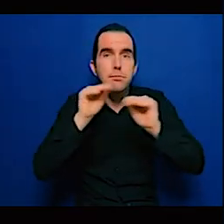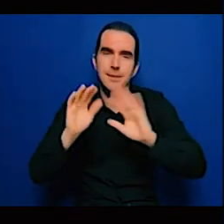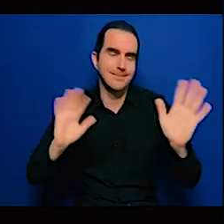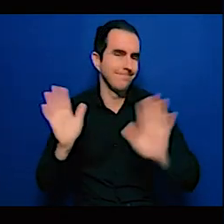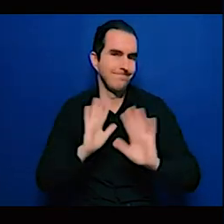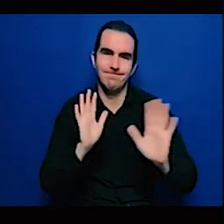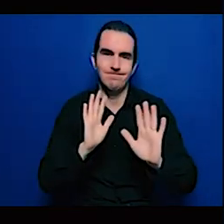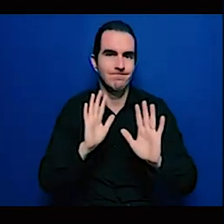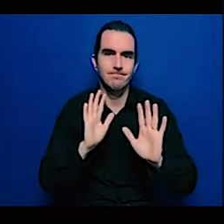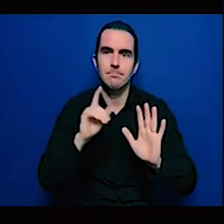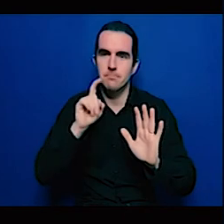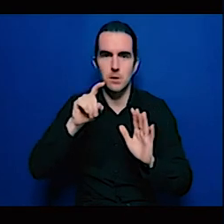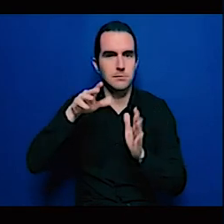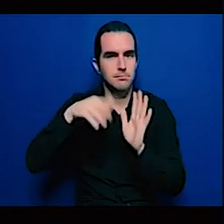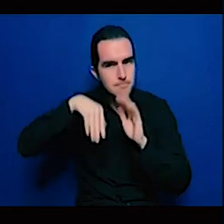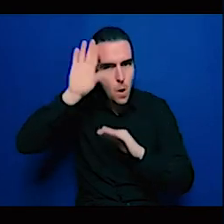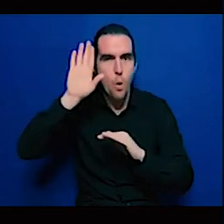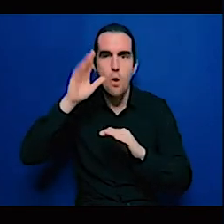back to the fact that